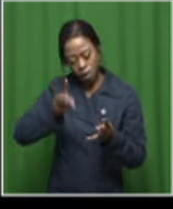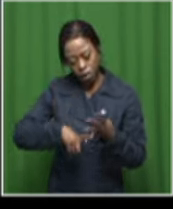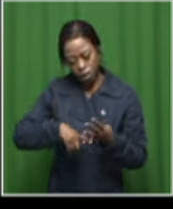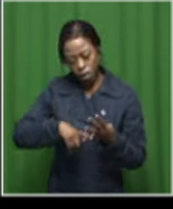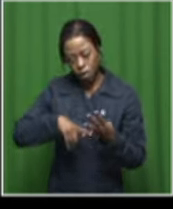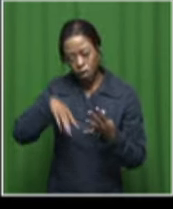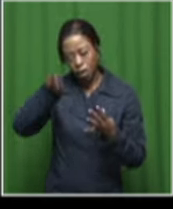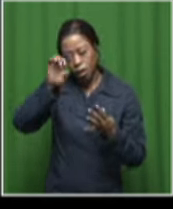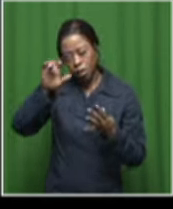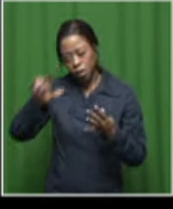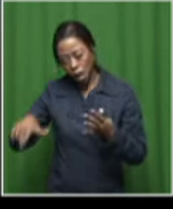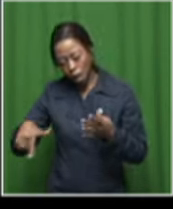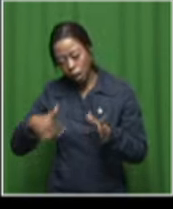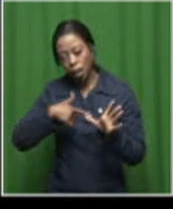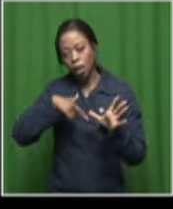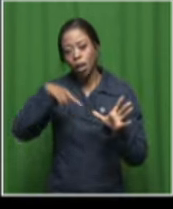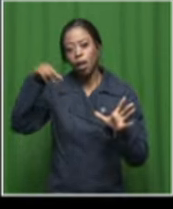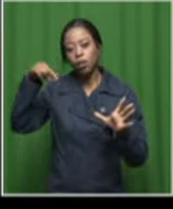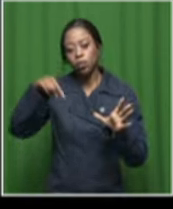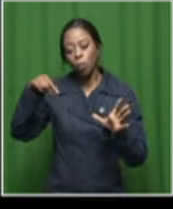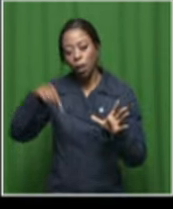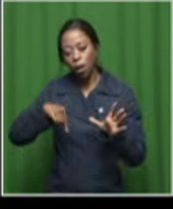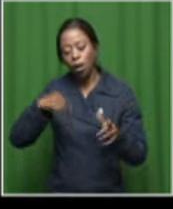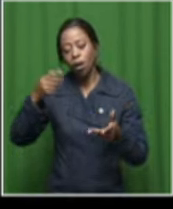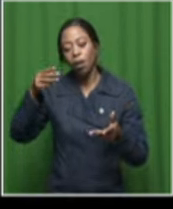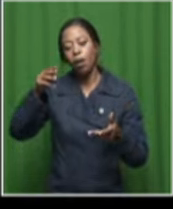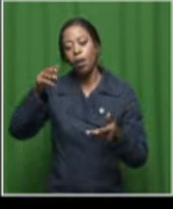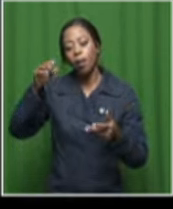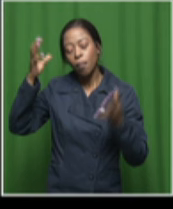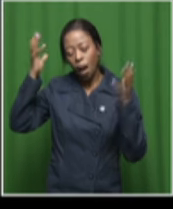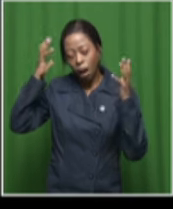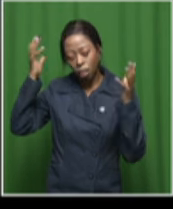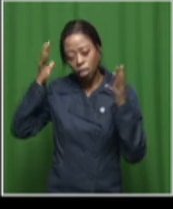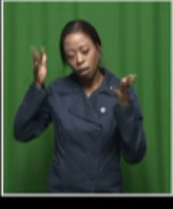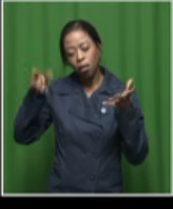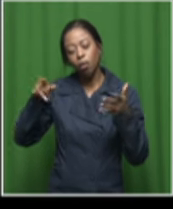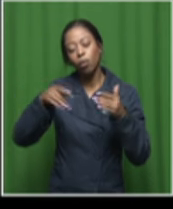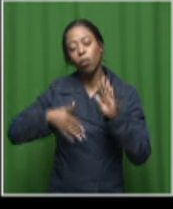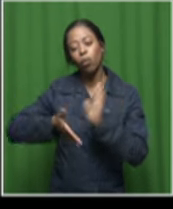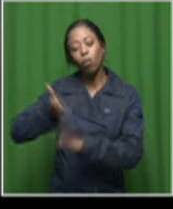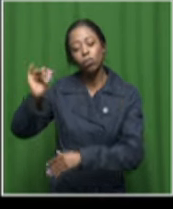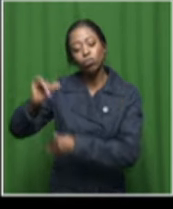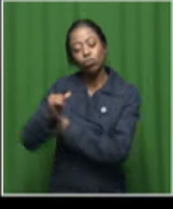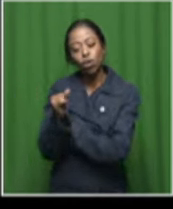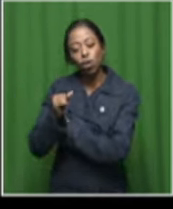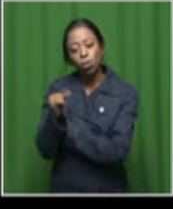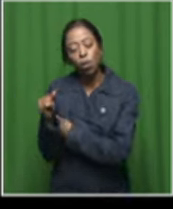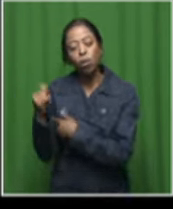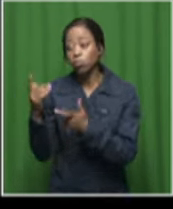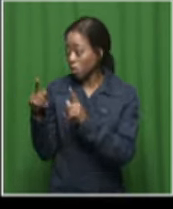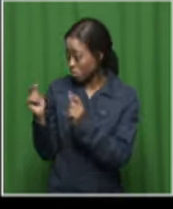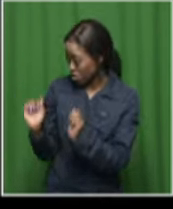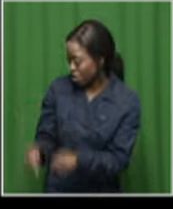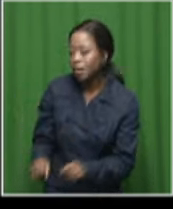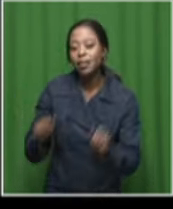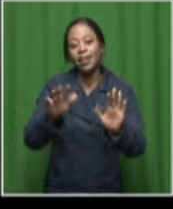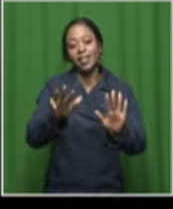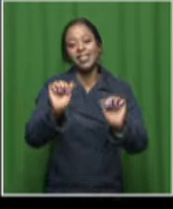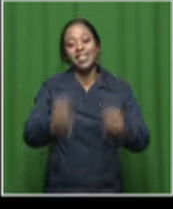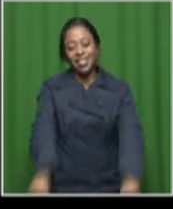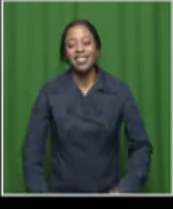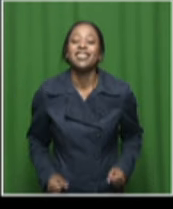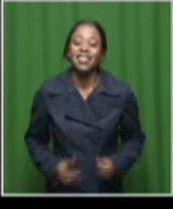We were in Islandia and we were in Kabeja. in Makanda. We're also going to Stellenbosch. You've mentioned Cape Town. I think that's nine, yeah.